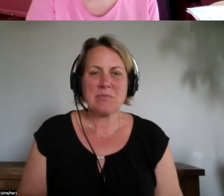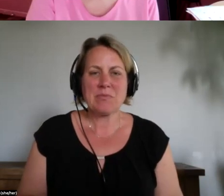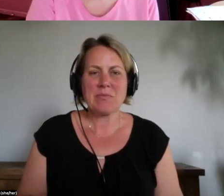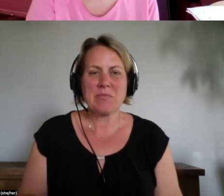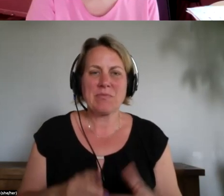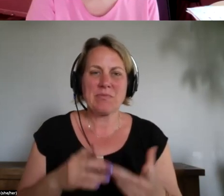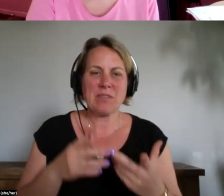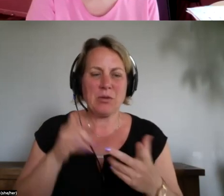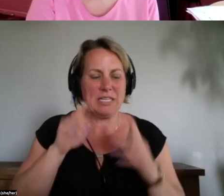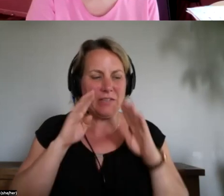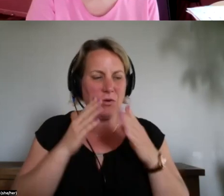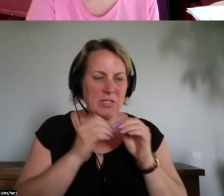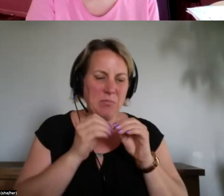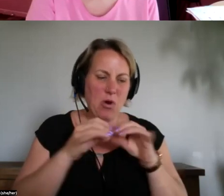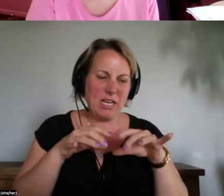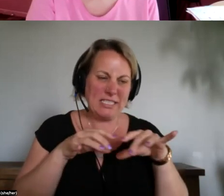and control